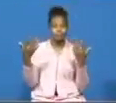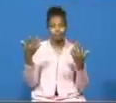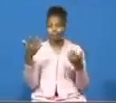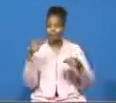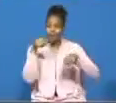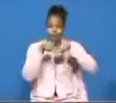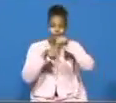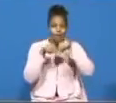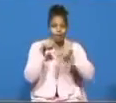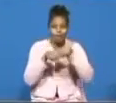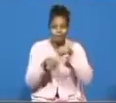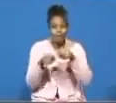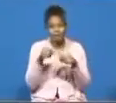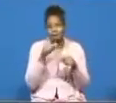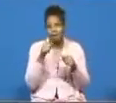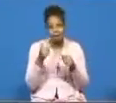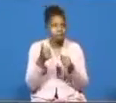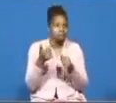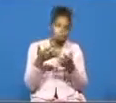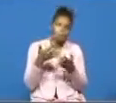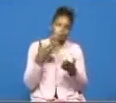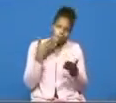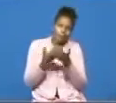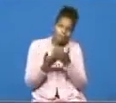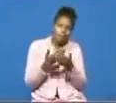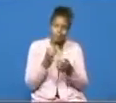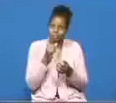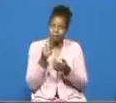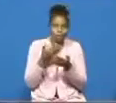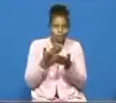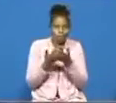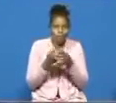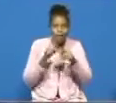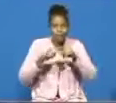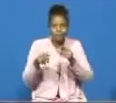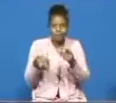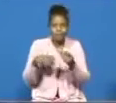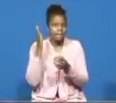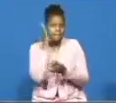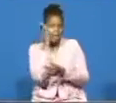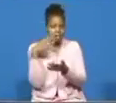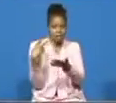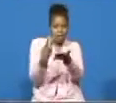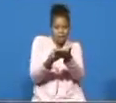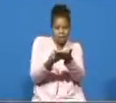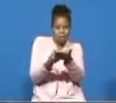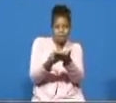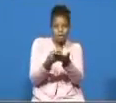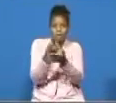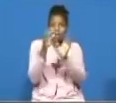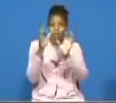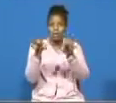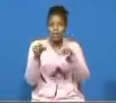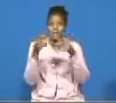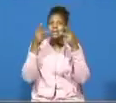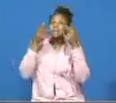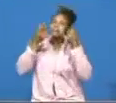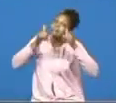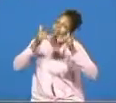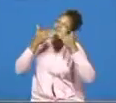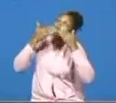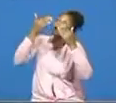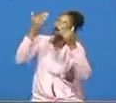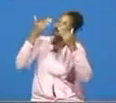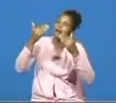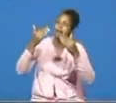-wheel mobile is not up and running and but you are lying down in your bed and you can still give god thanks